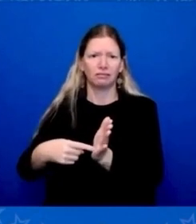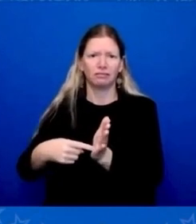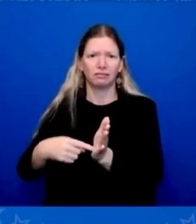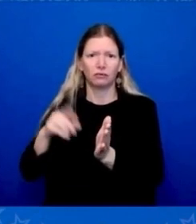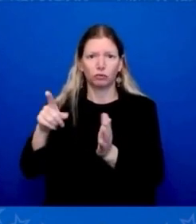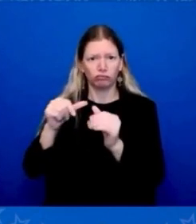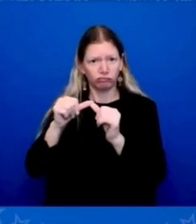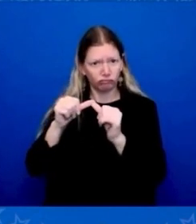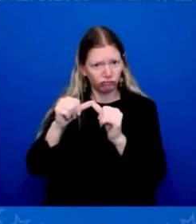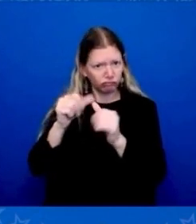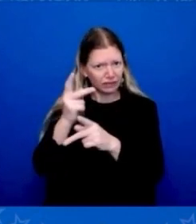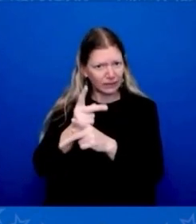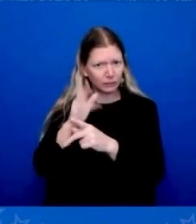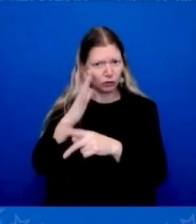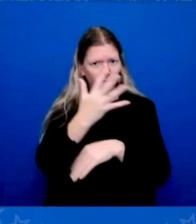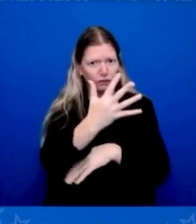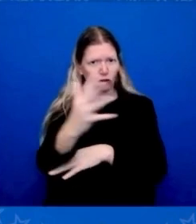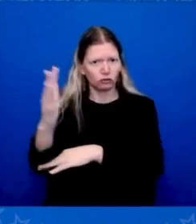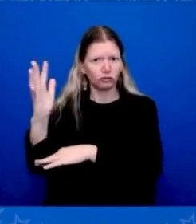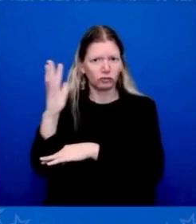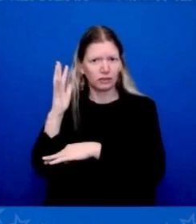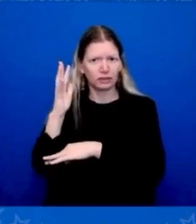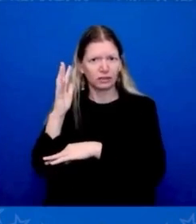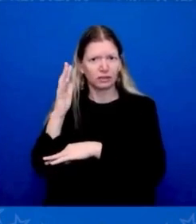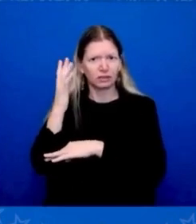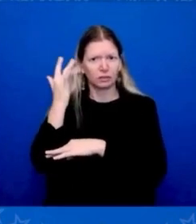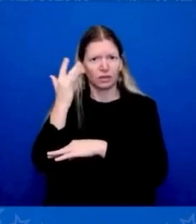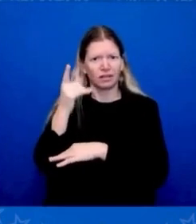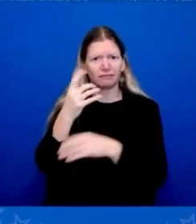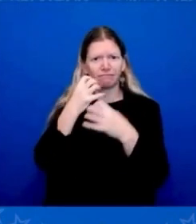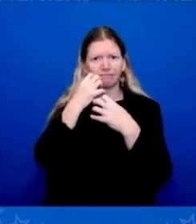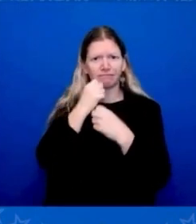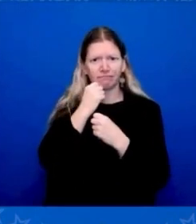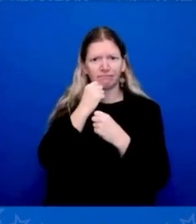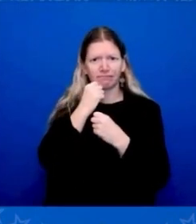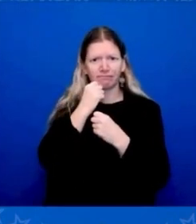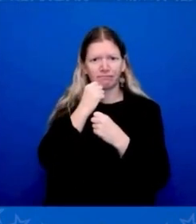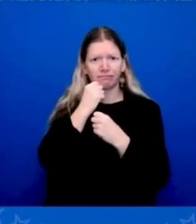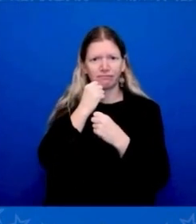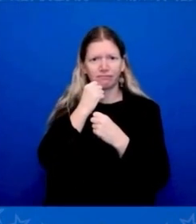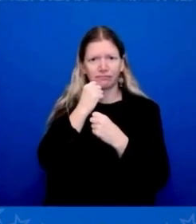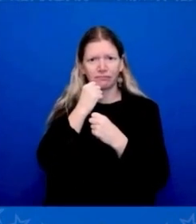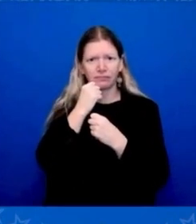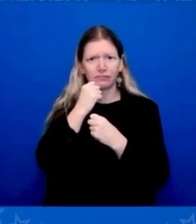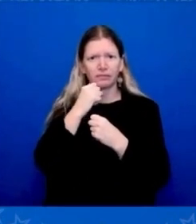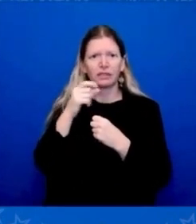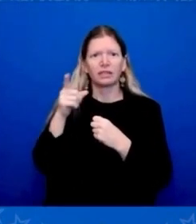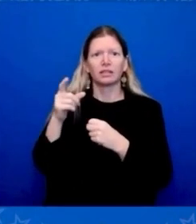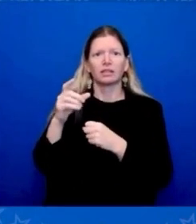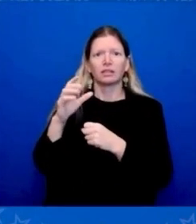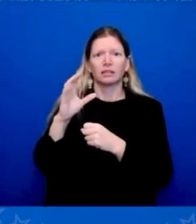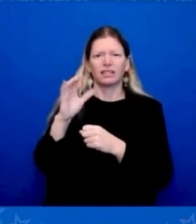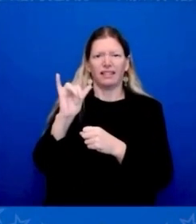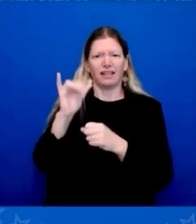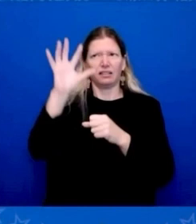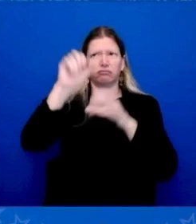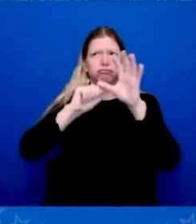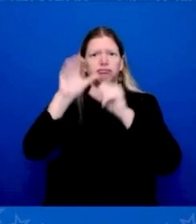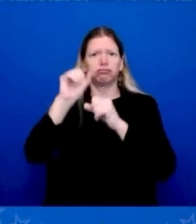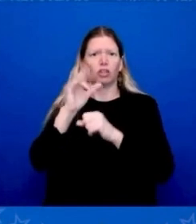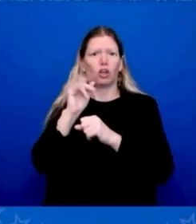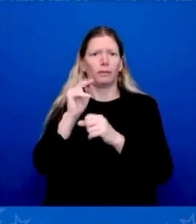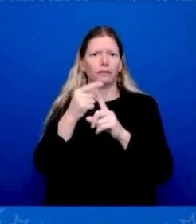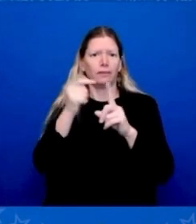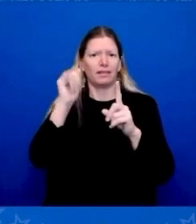talking about what we should be going—and the countries that cleared their land and put cattle on it and farming and